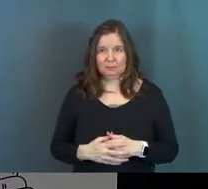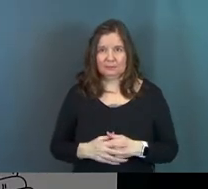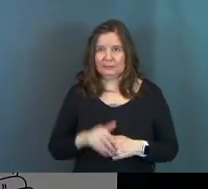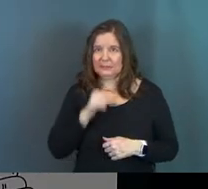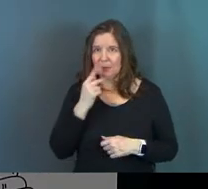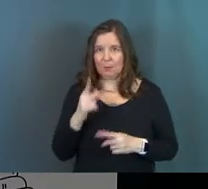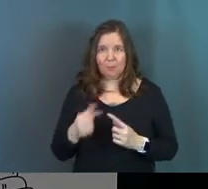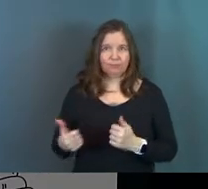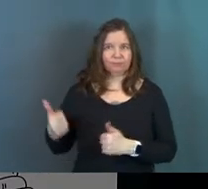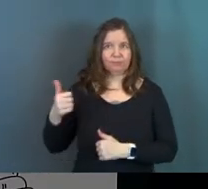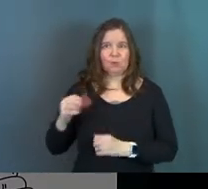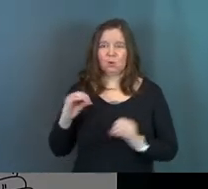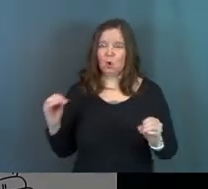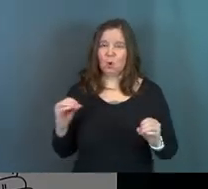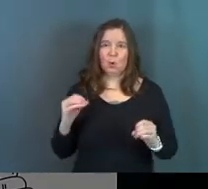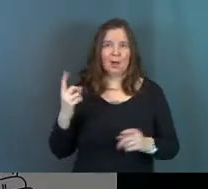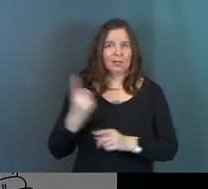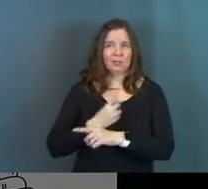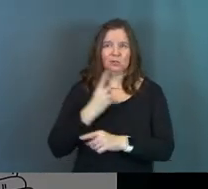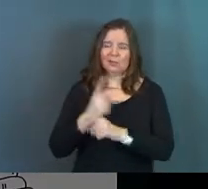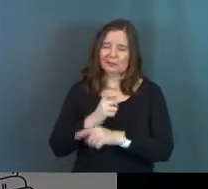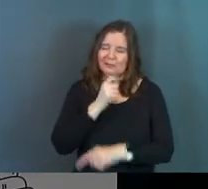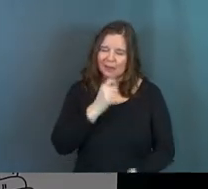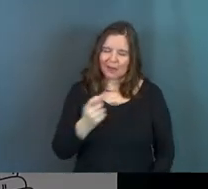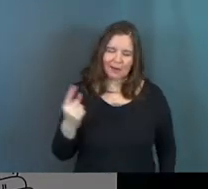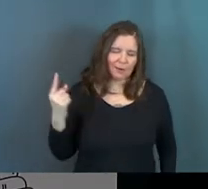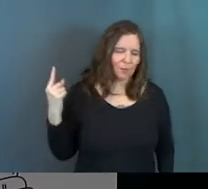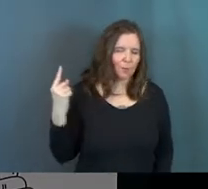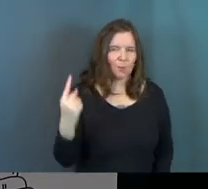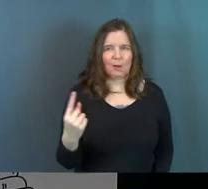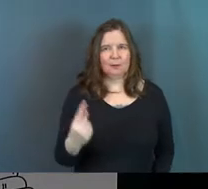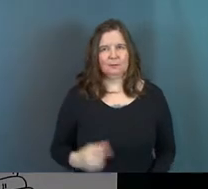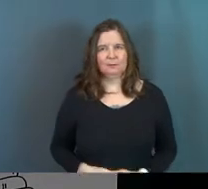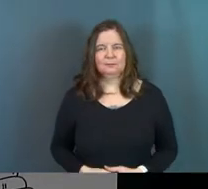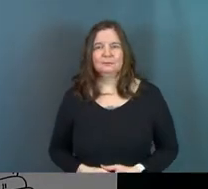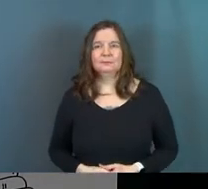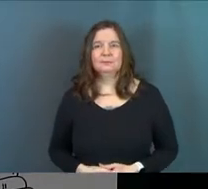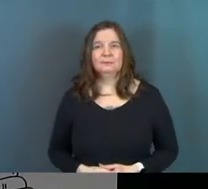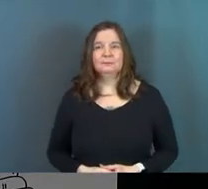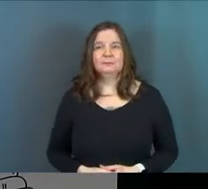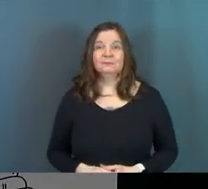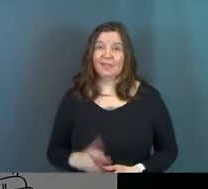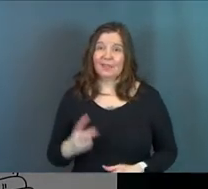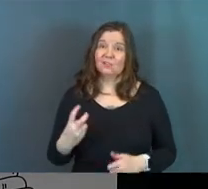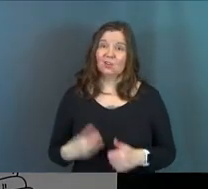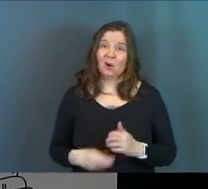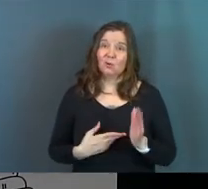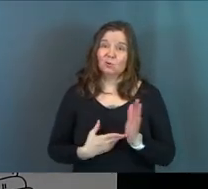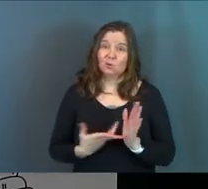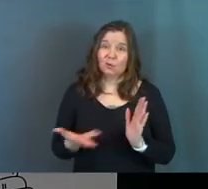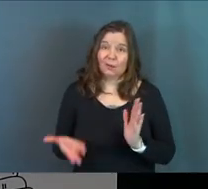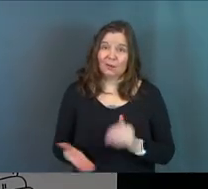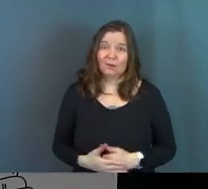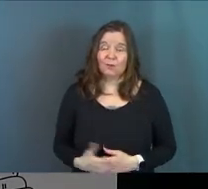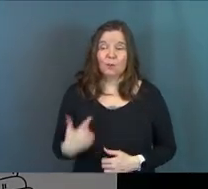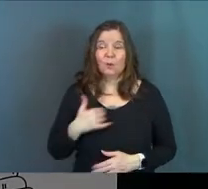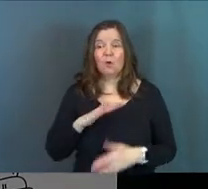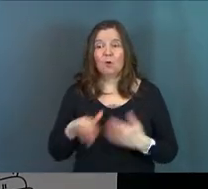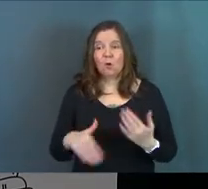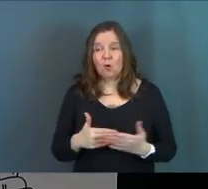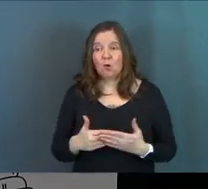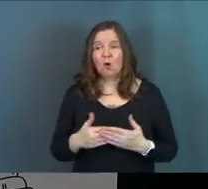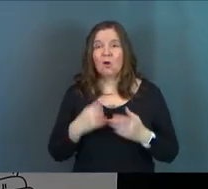the scriptures say, no one is righteous, not even one. That's a hard truth right there. We are